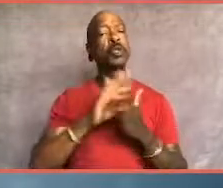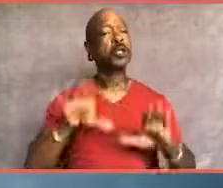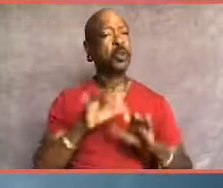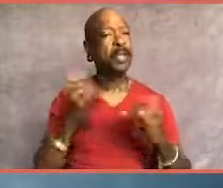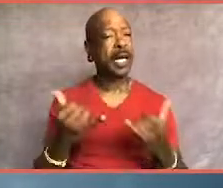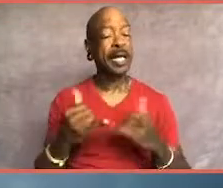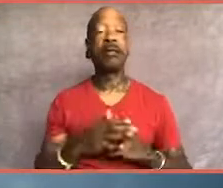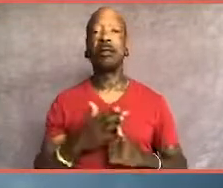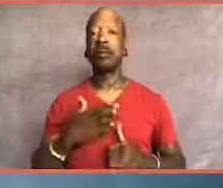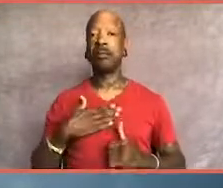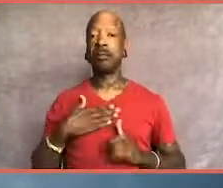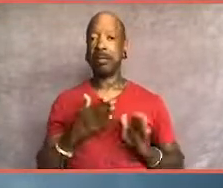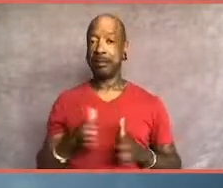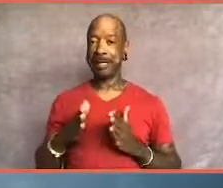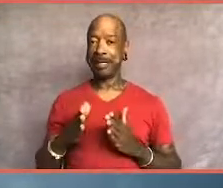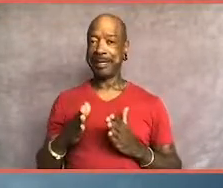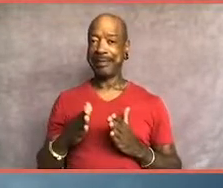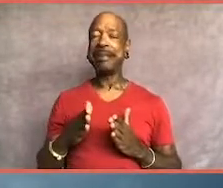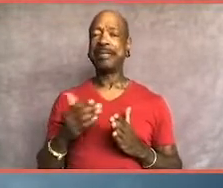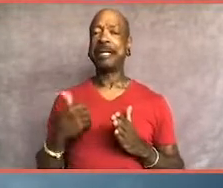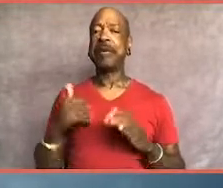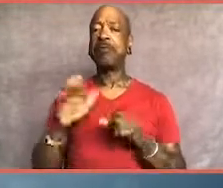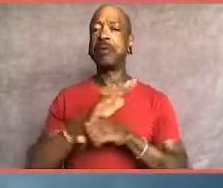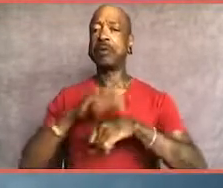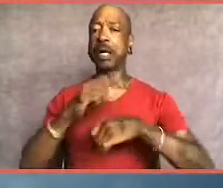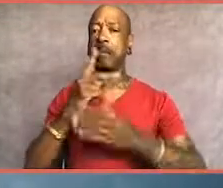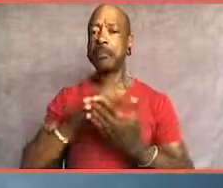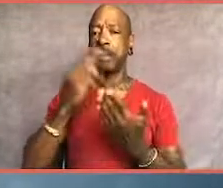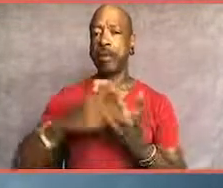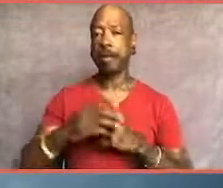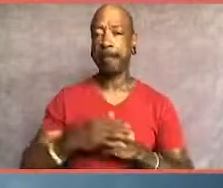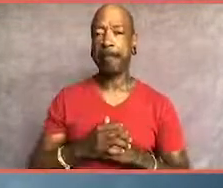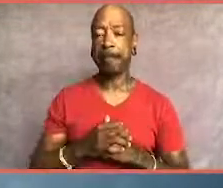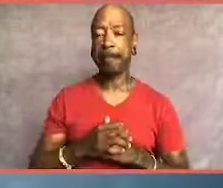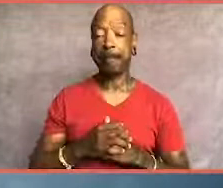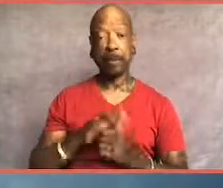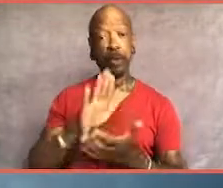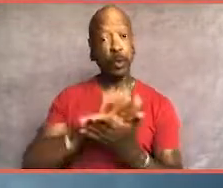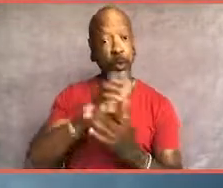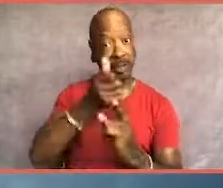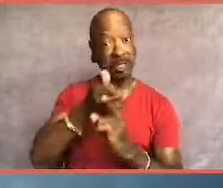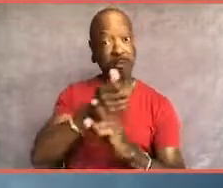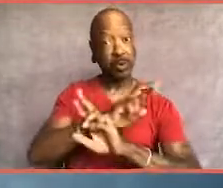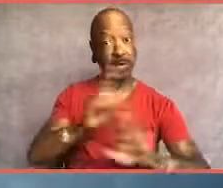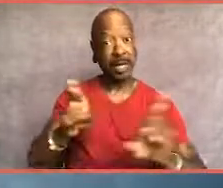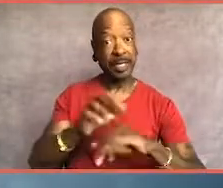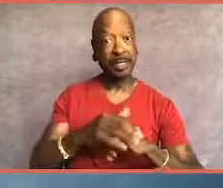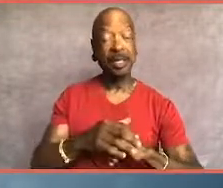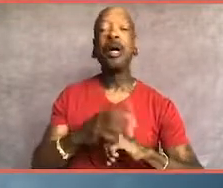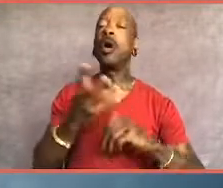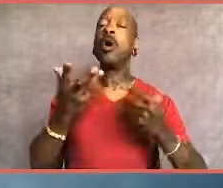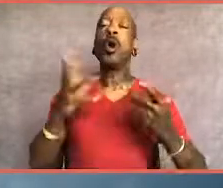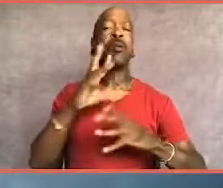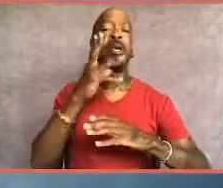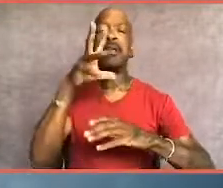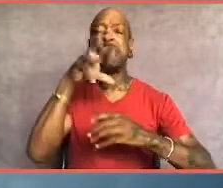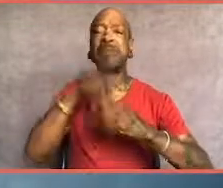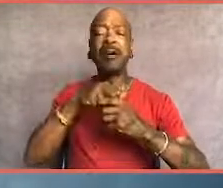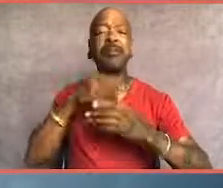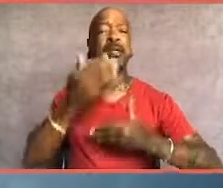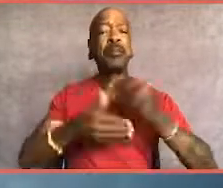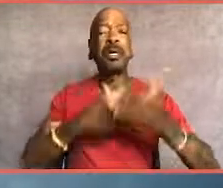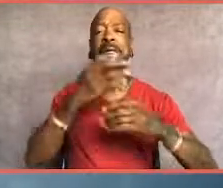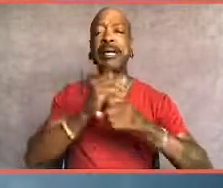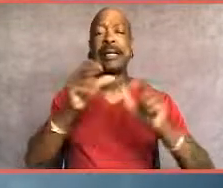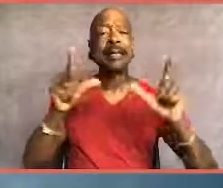been to have a full-time program and the school was ready. And we were actually in the process of getting licensed and then